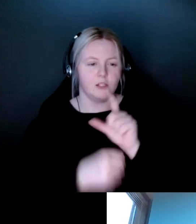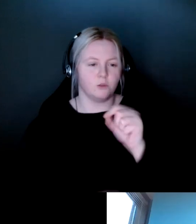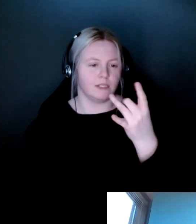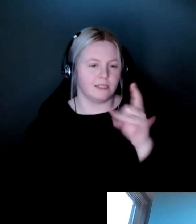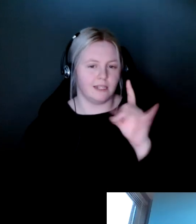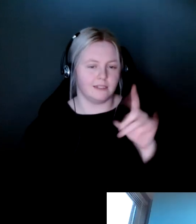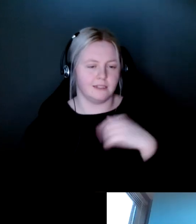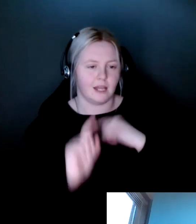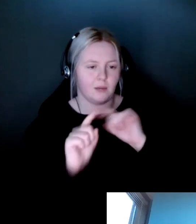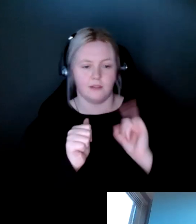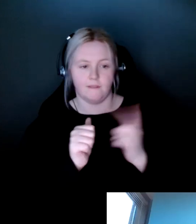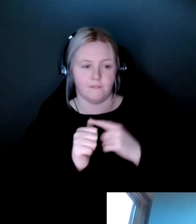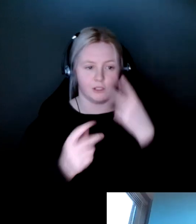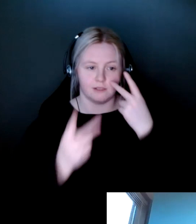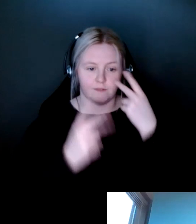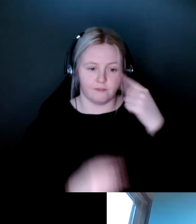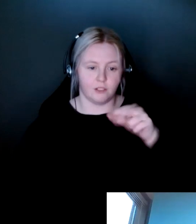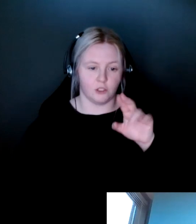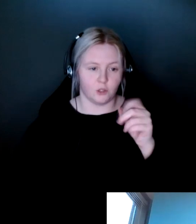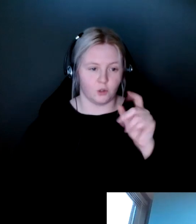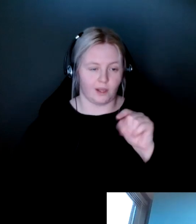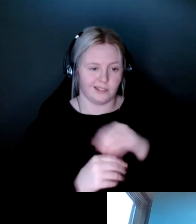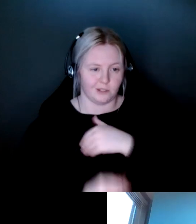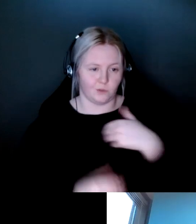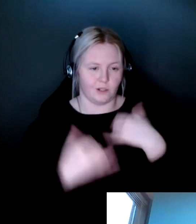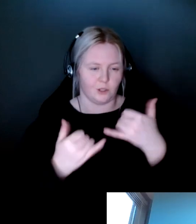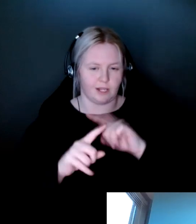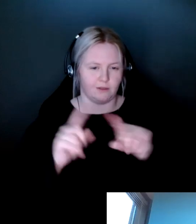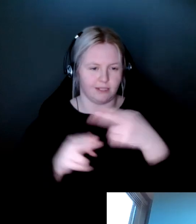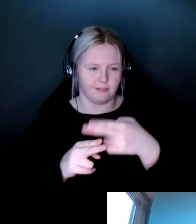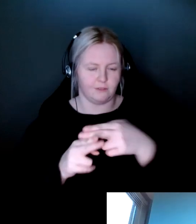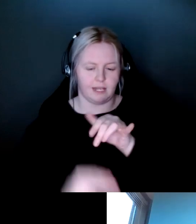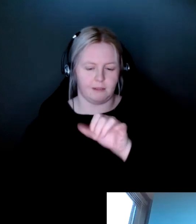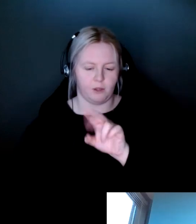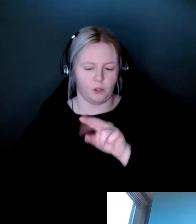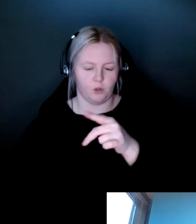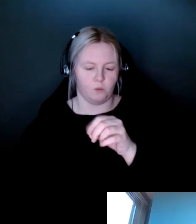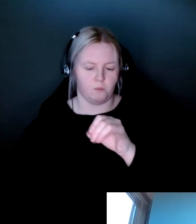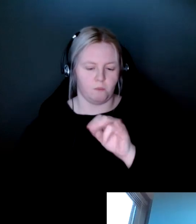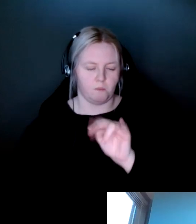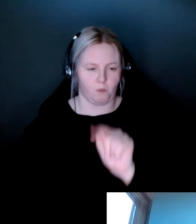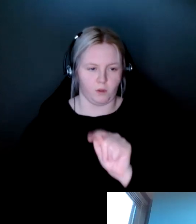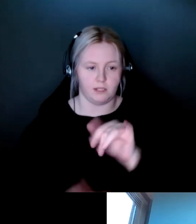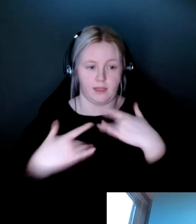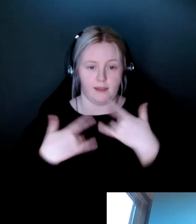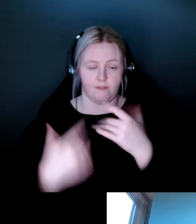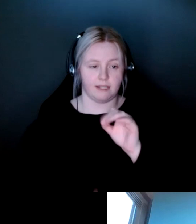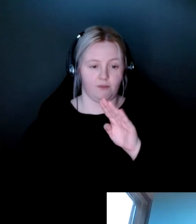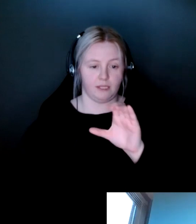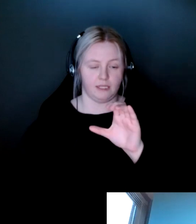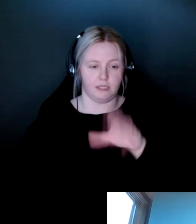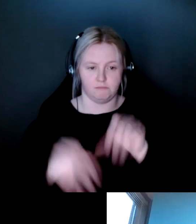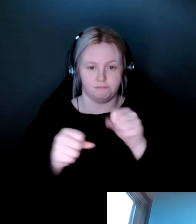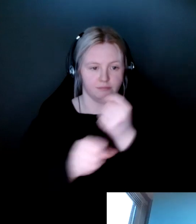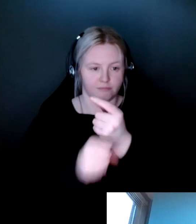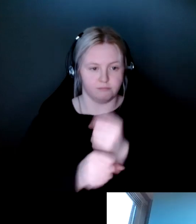first vision quest in Toronto now called viewpoint. And at that event, so this is an event that FBC holds every year, and it